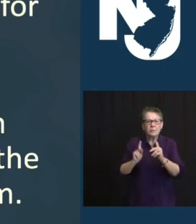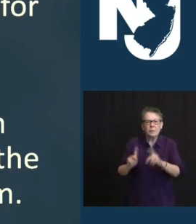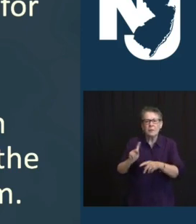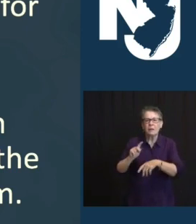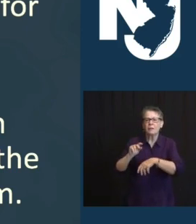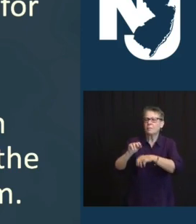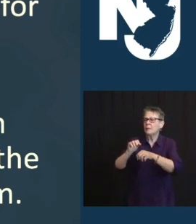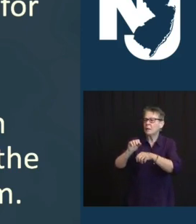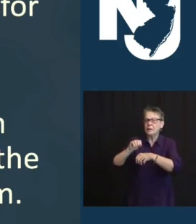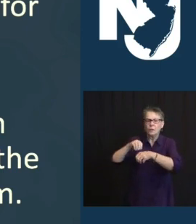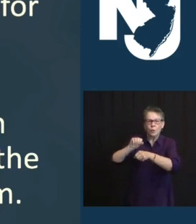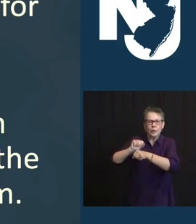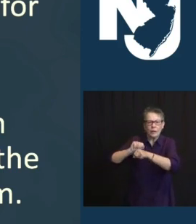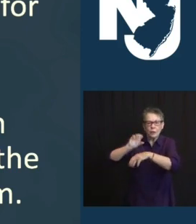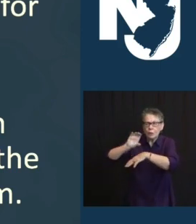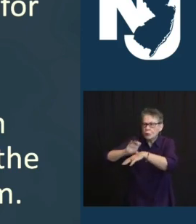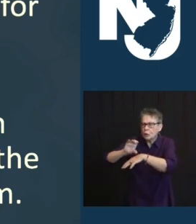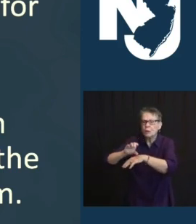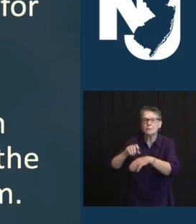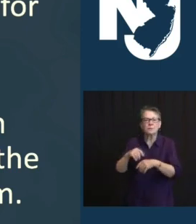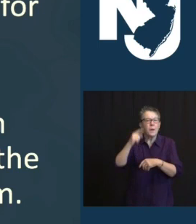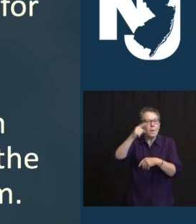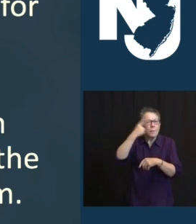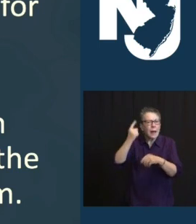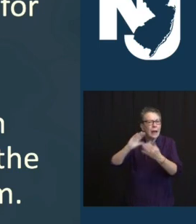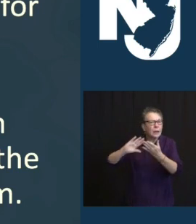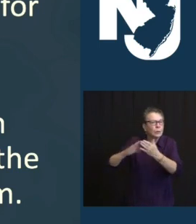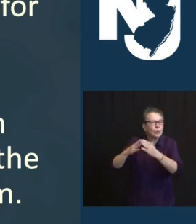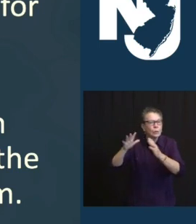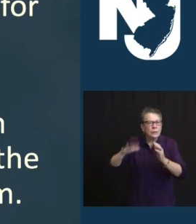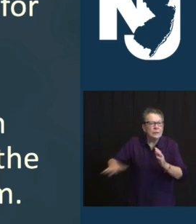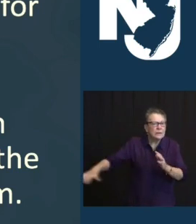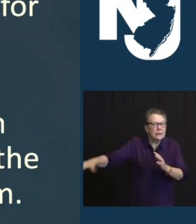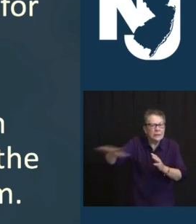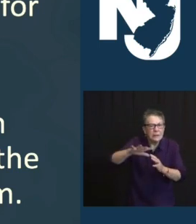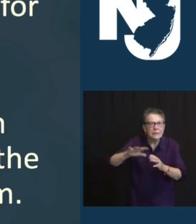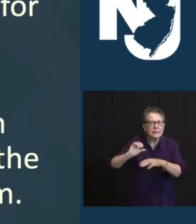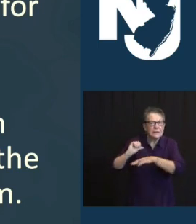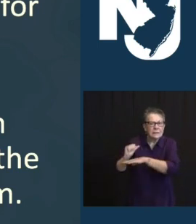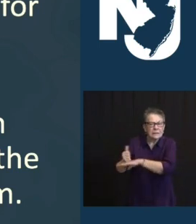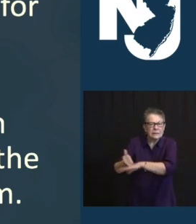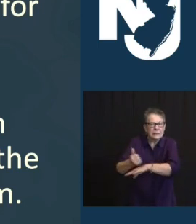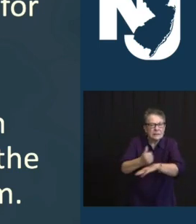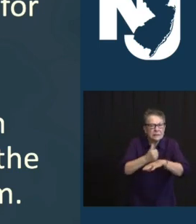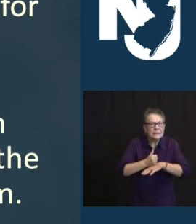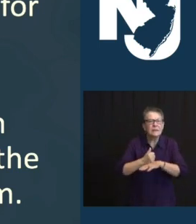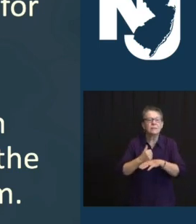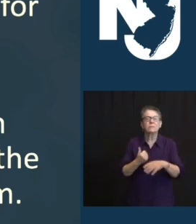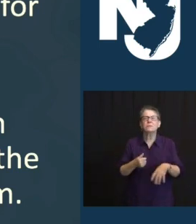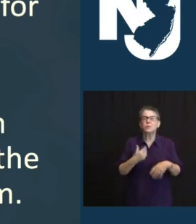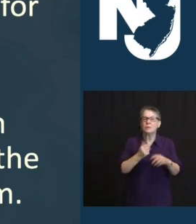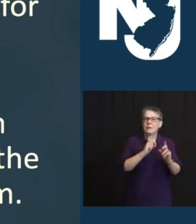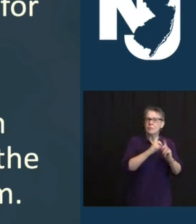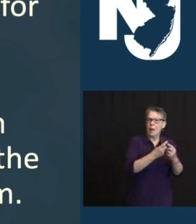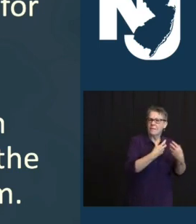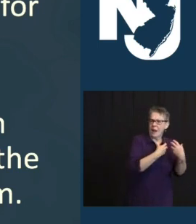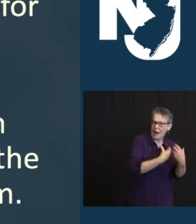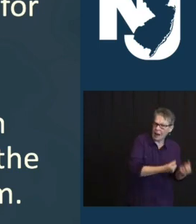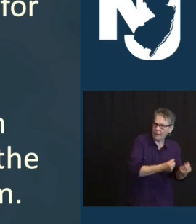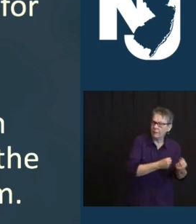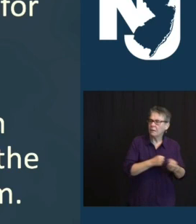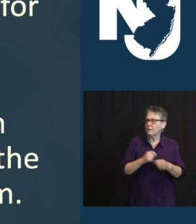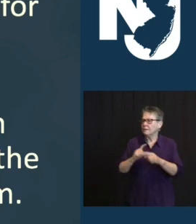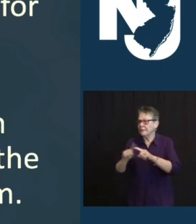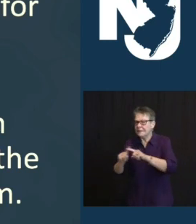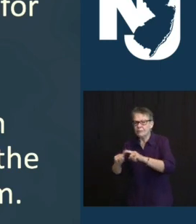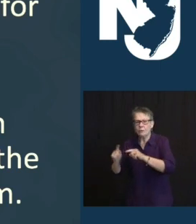ALSO WORKING IN A COORDINATED MANNER WITH THE DEPARTMENT OF HEALTH, OBVIOUSLY, AND VARIOUS PARTNERS IN A VARIETY OF WAYS TO ENSURE WE HAVE